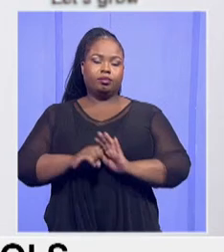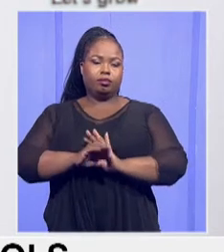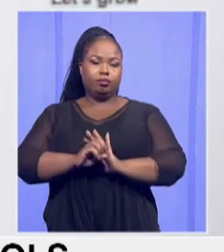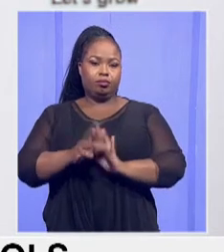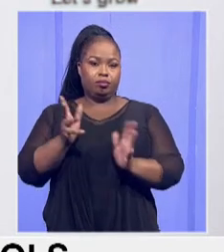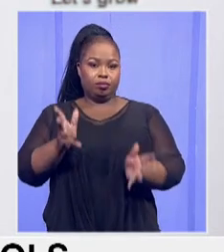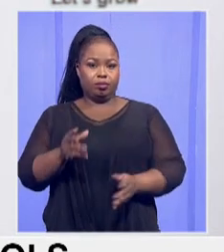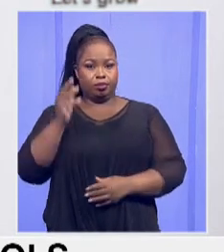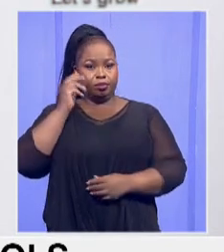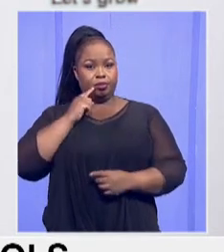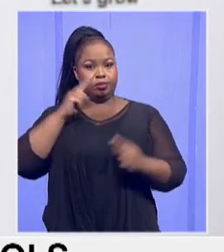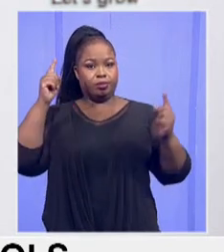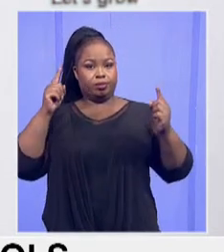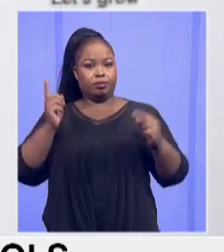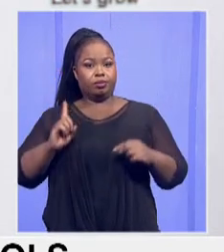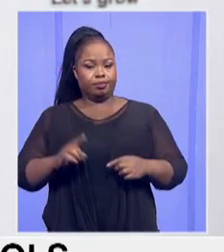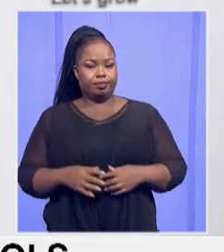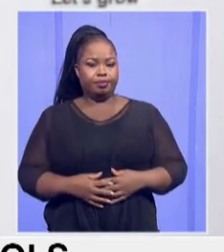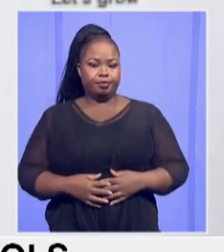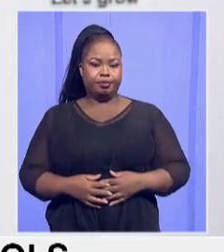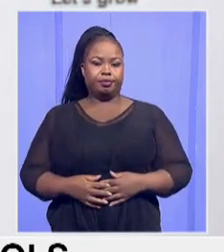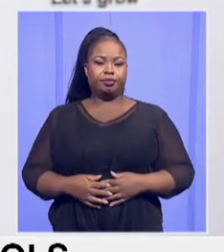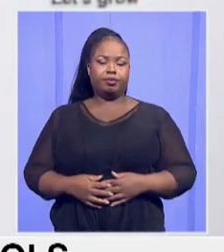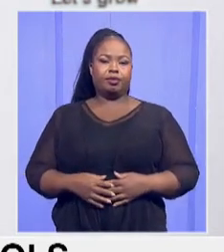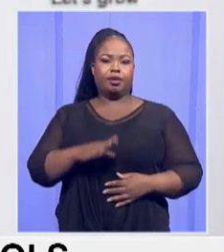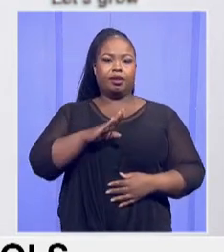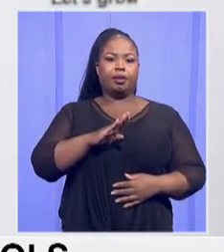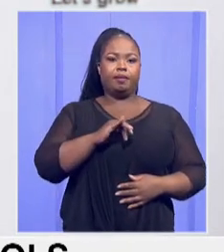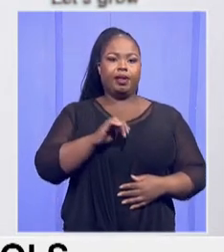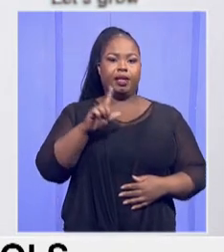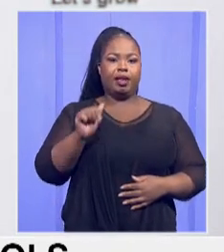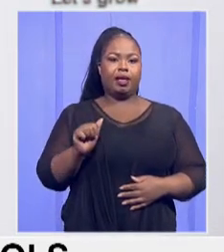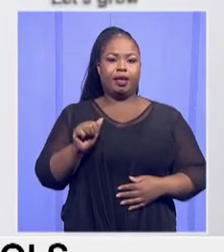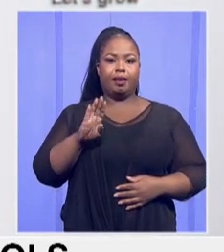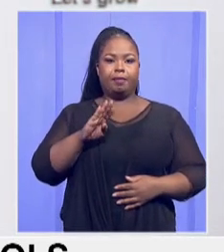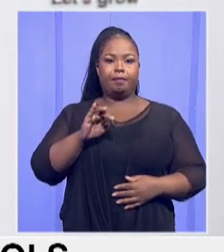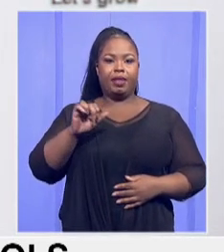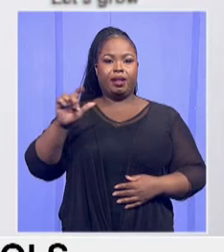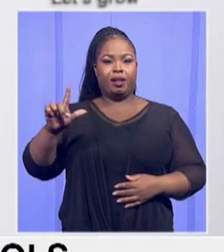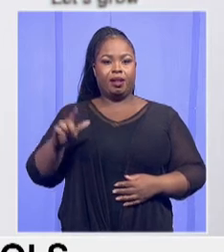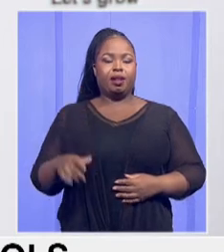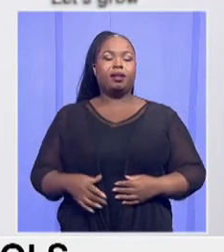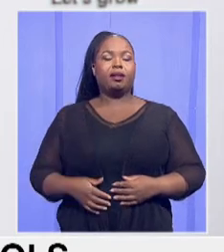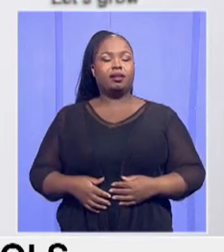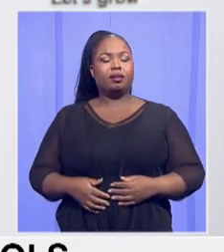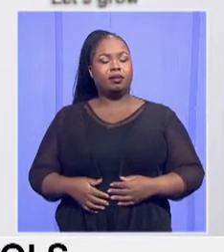is about the Bella Bill. The parliament is